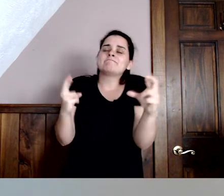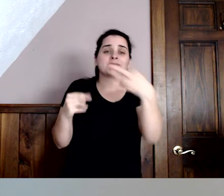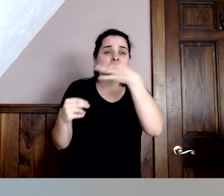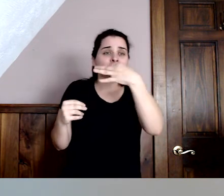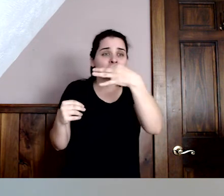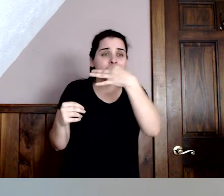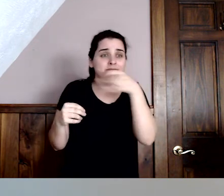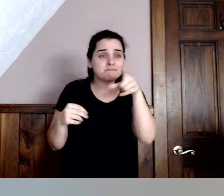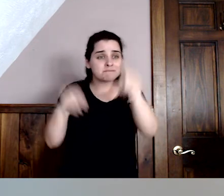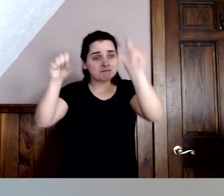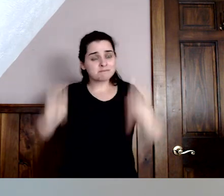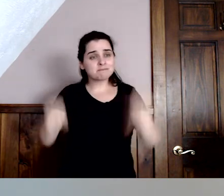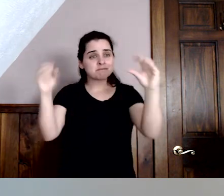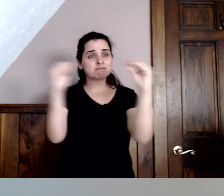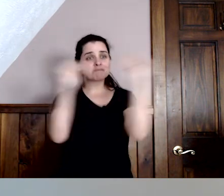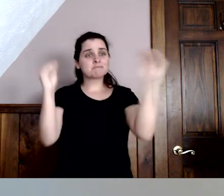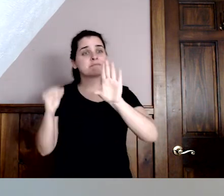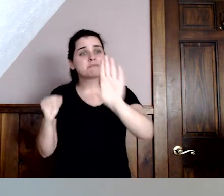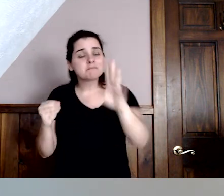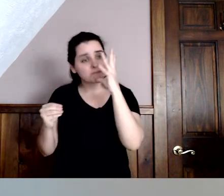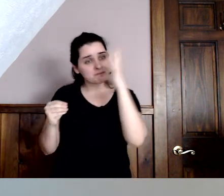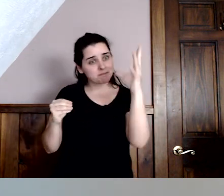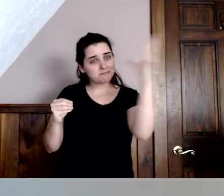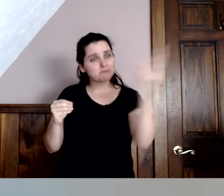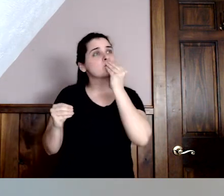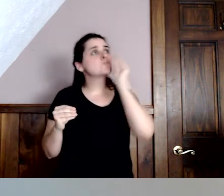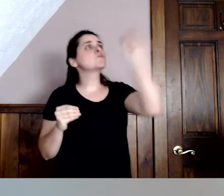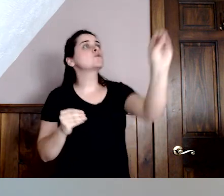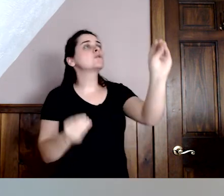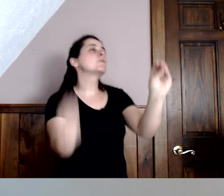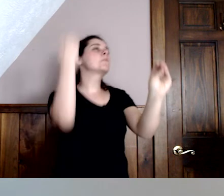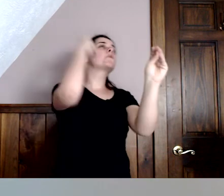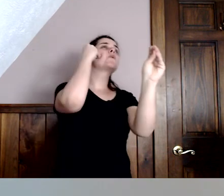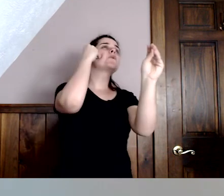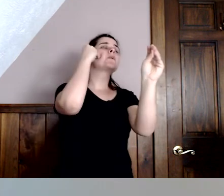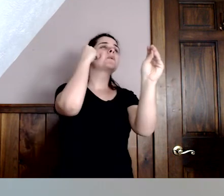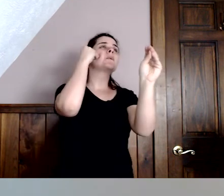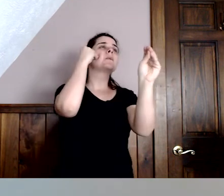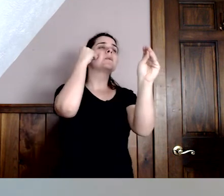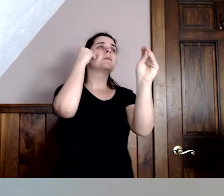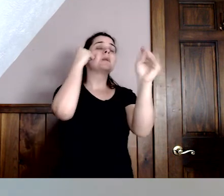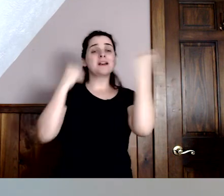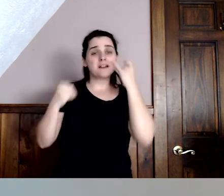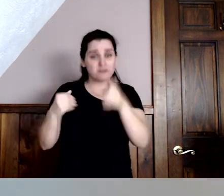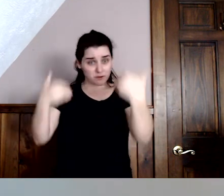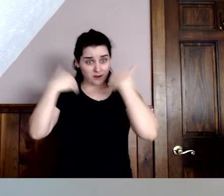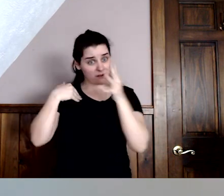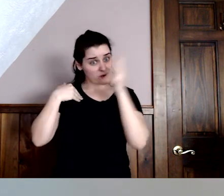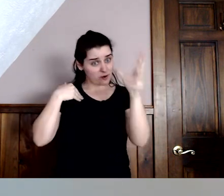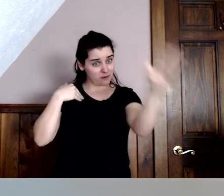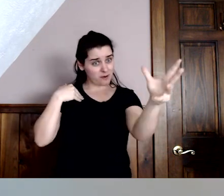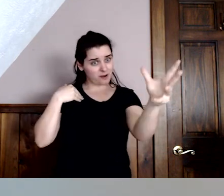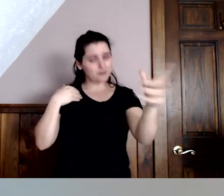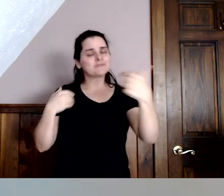when you can get a kiss again from your grandmother. And give your grandmother a kiss if you have